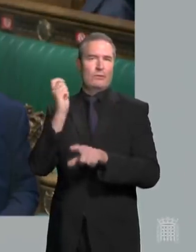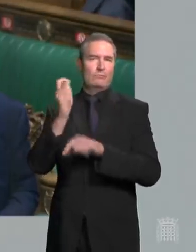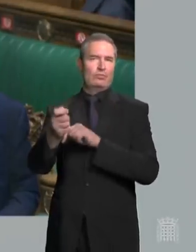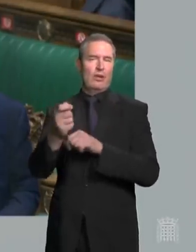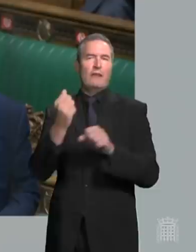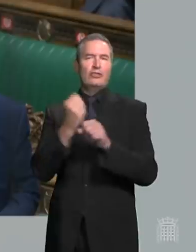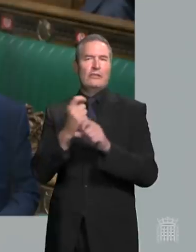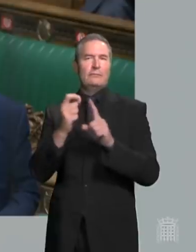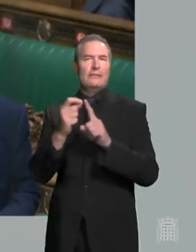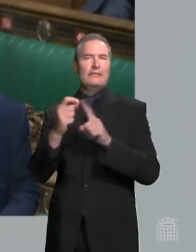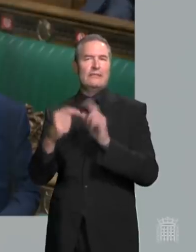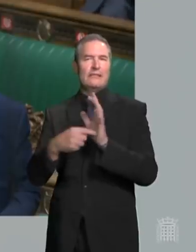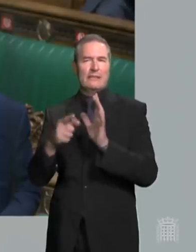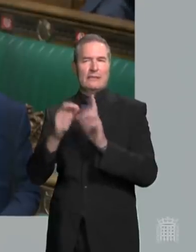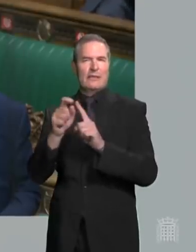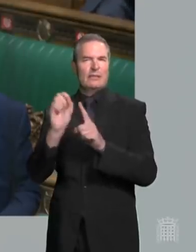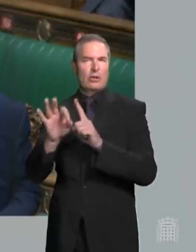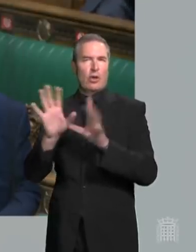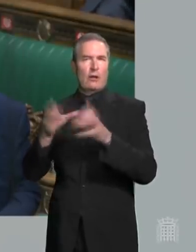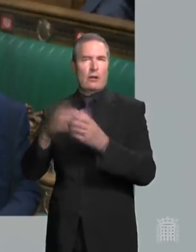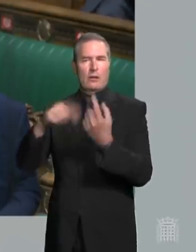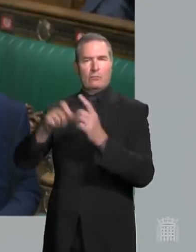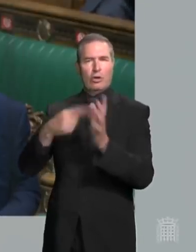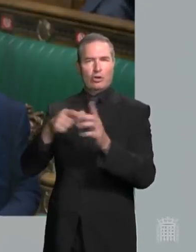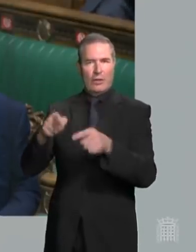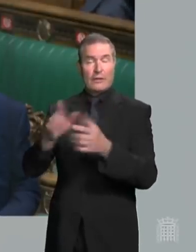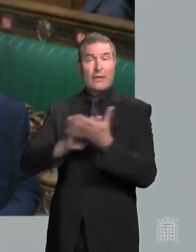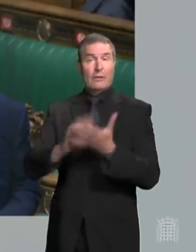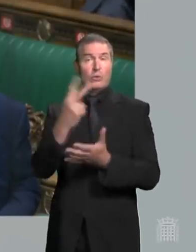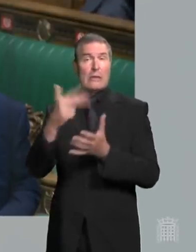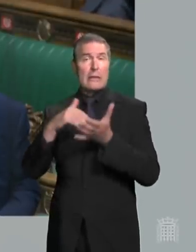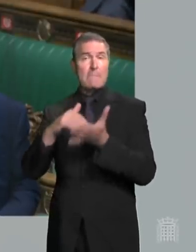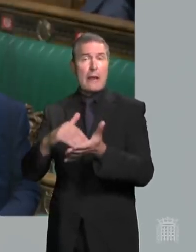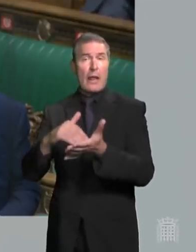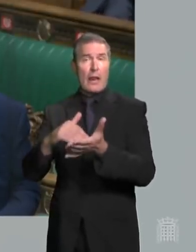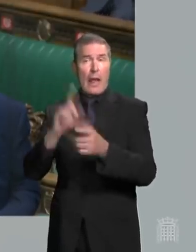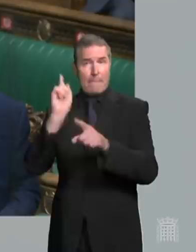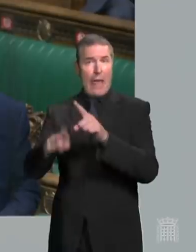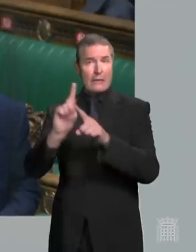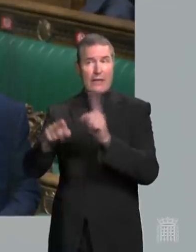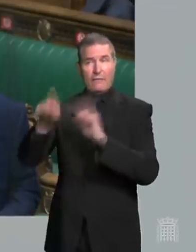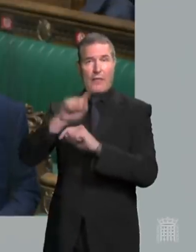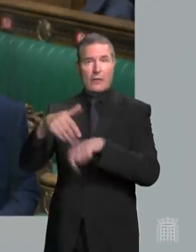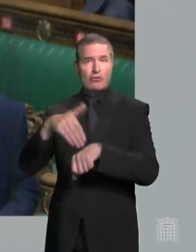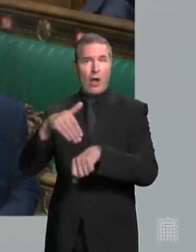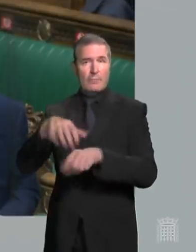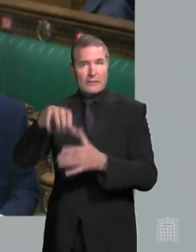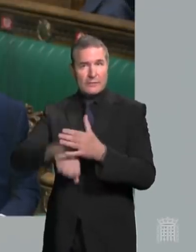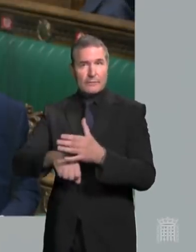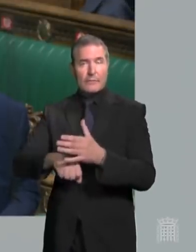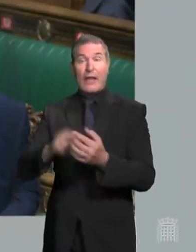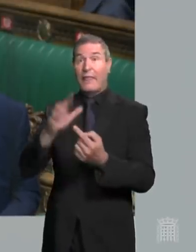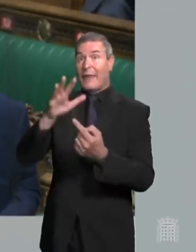GPT special projects which resulted in £28 million of penalties for corruption the key